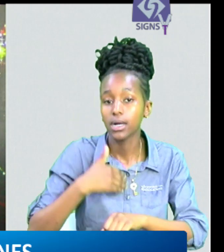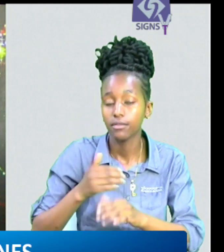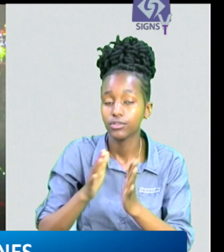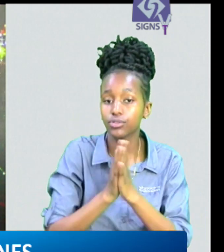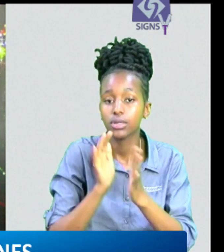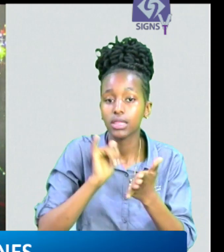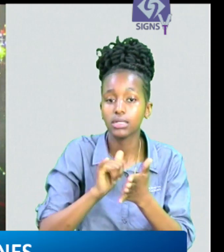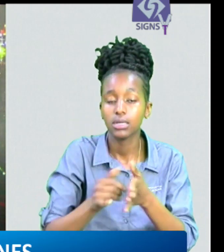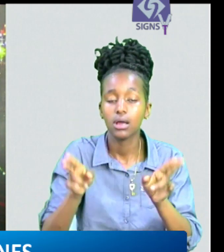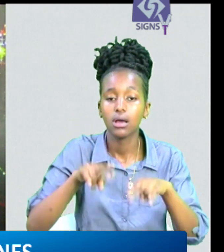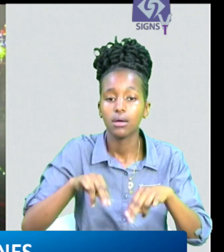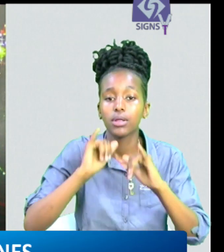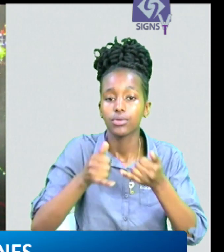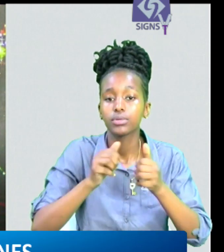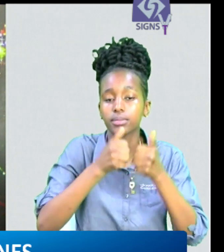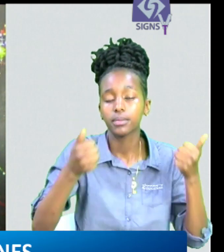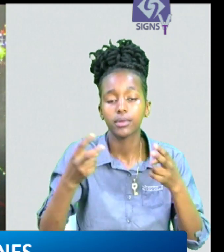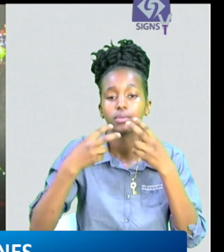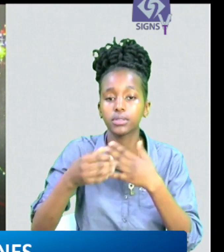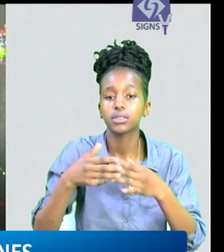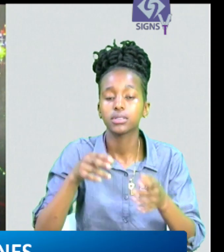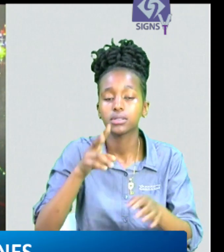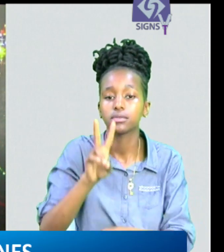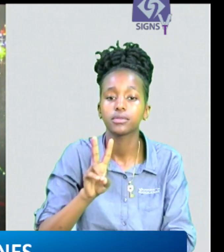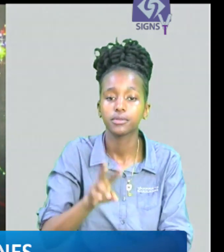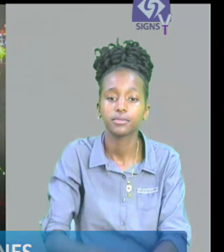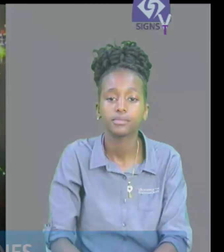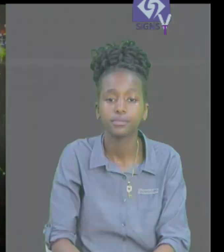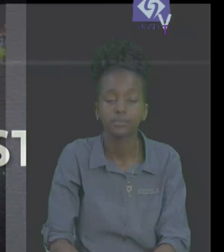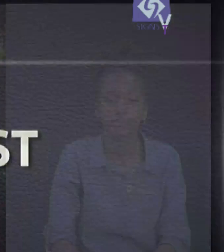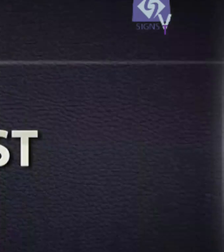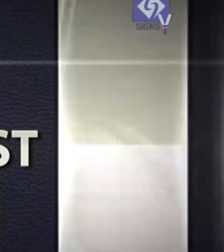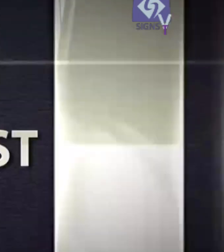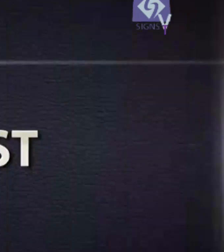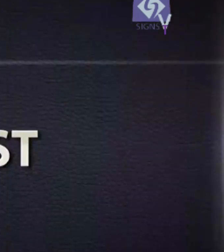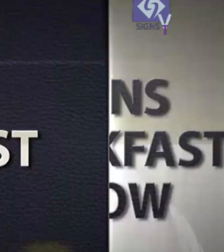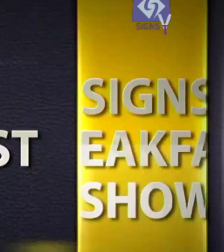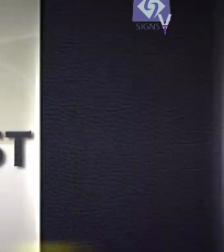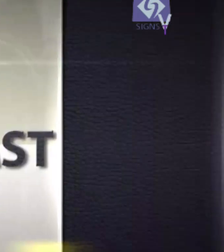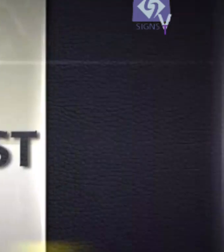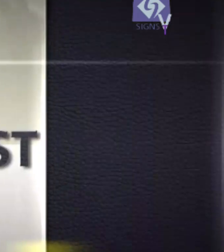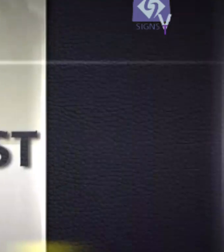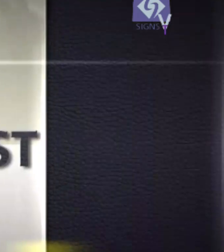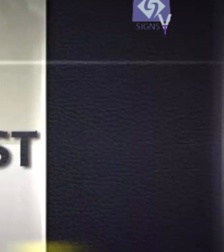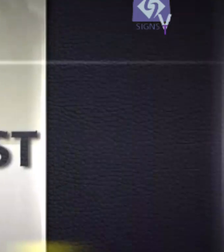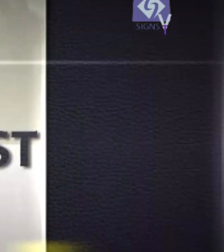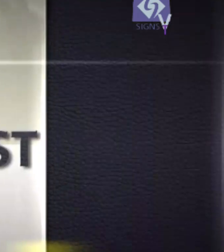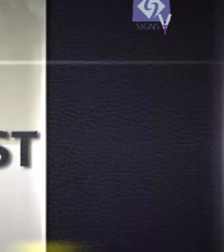society on that note we're gonna take a break when we come back we're coming back with stories that are making headlines in the dailies keep it science